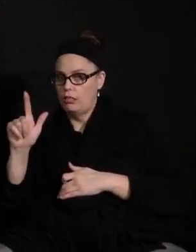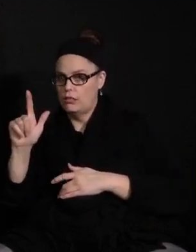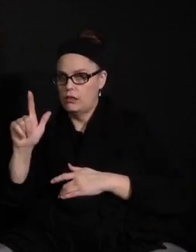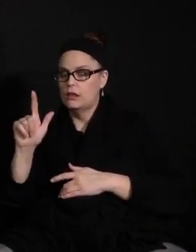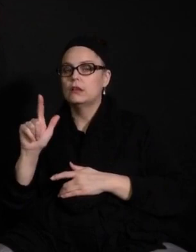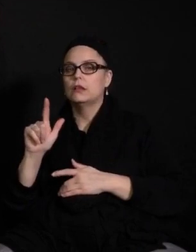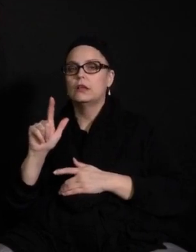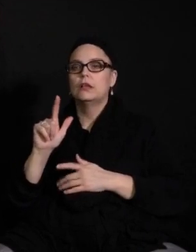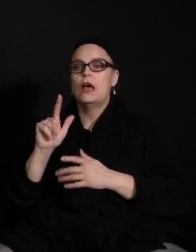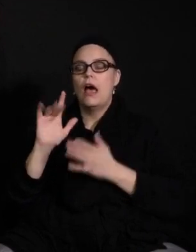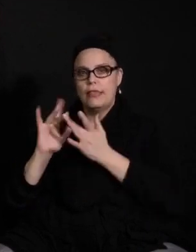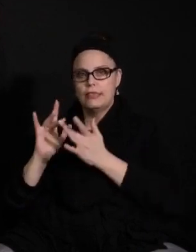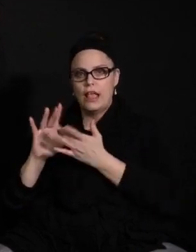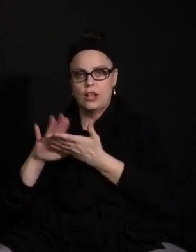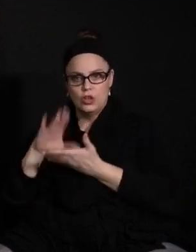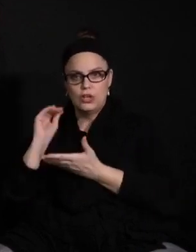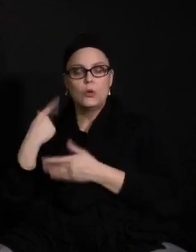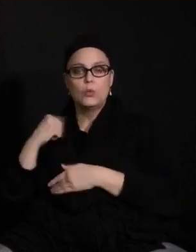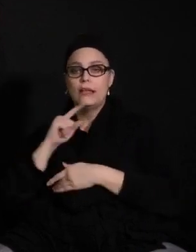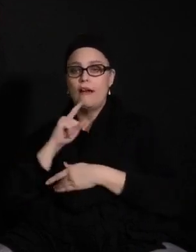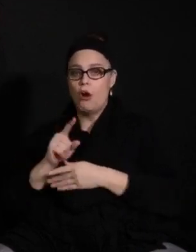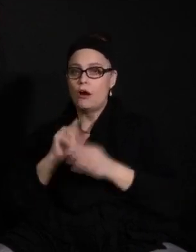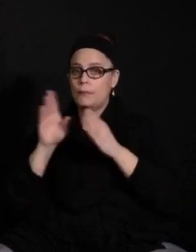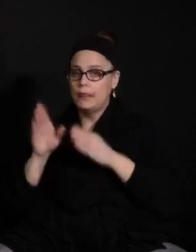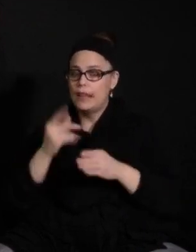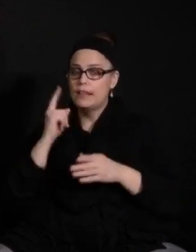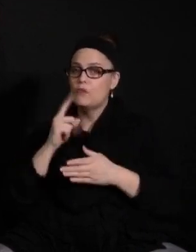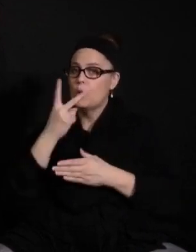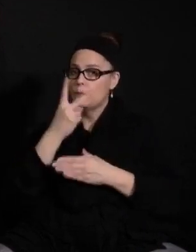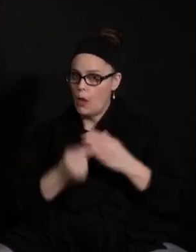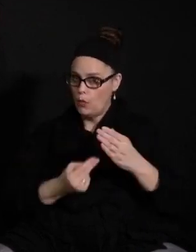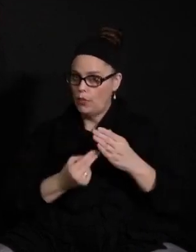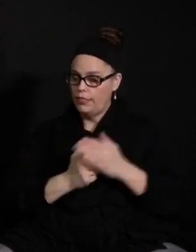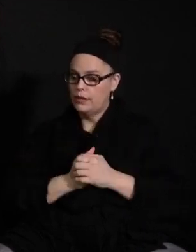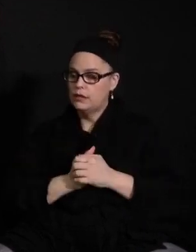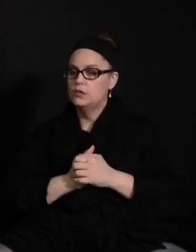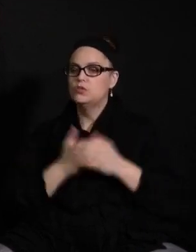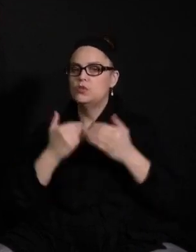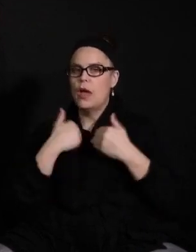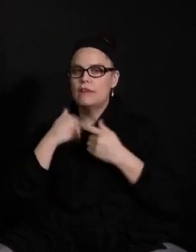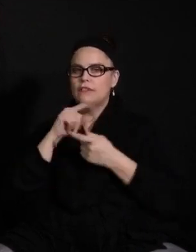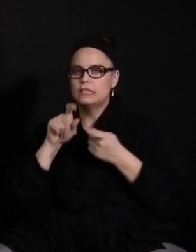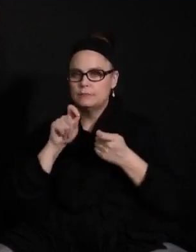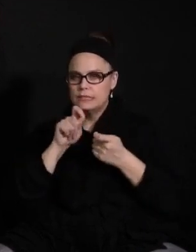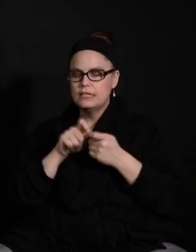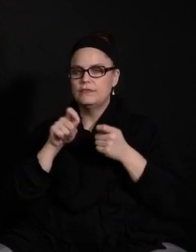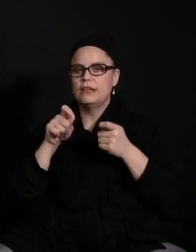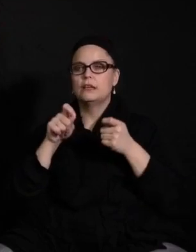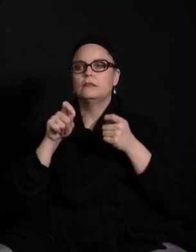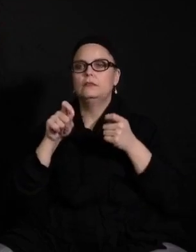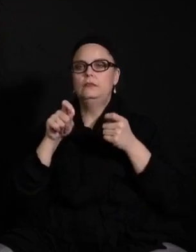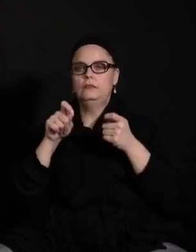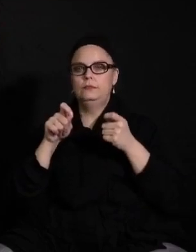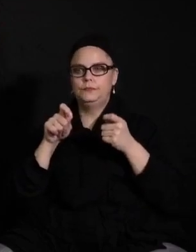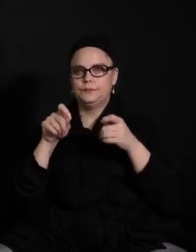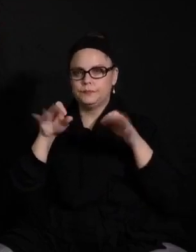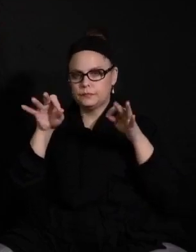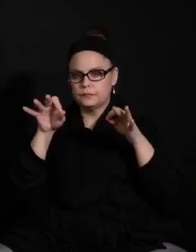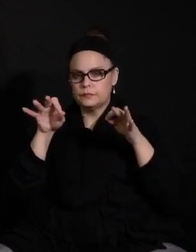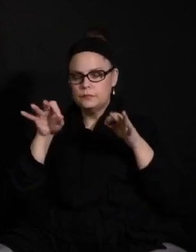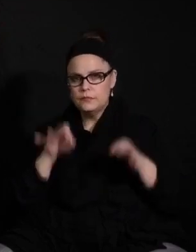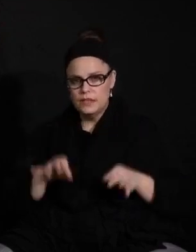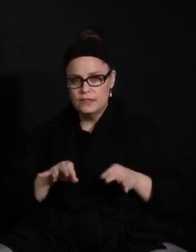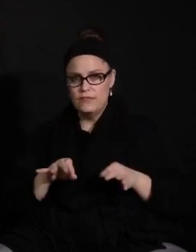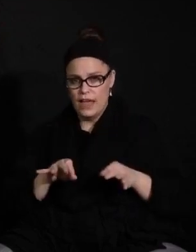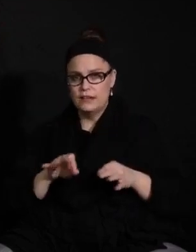are planning for both groups of students to have a defined SPPS online school for 9th through 12th